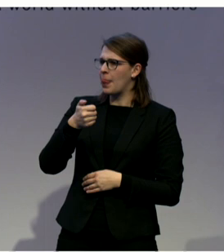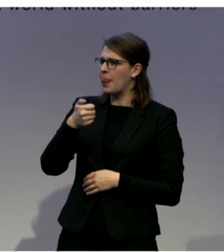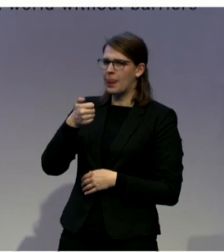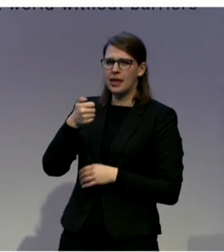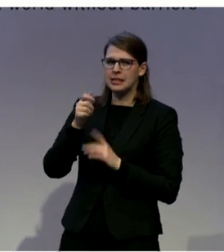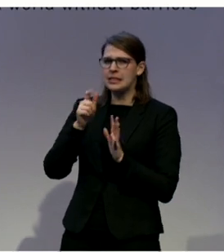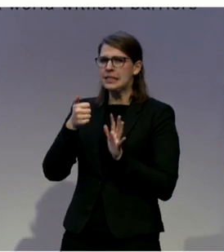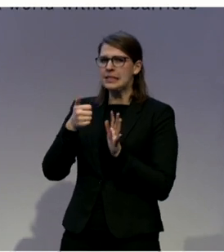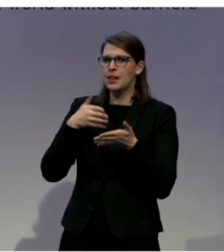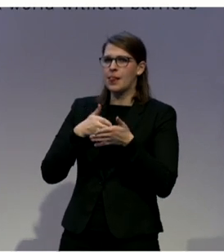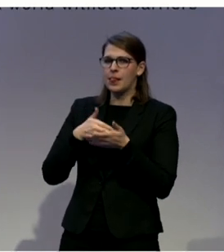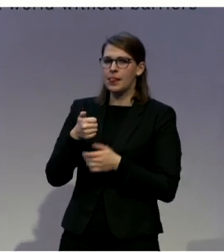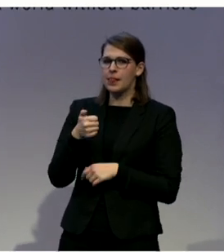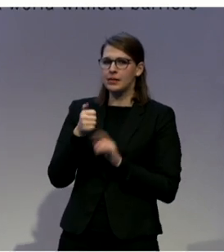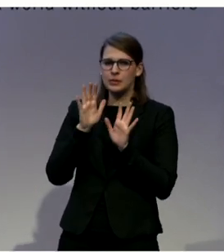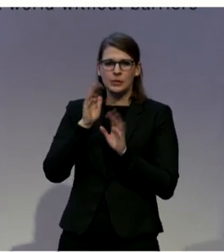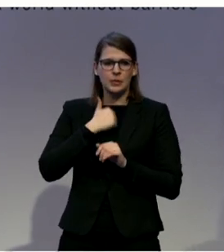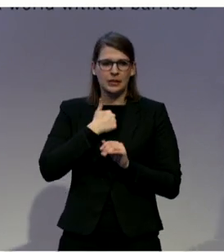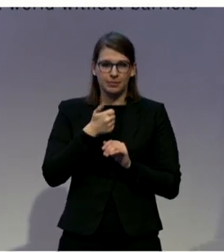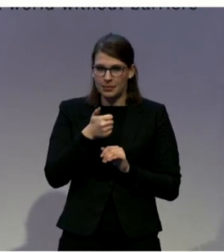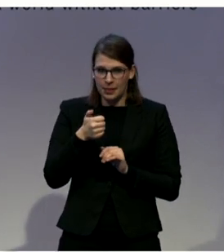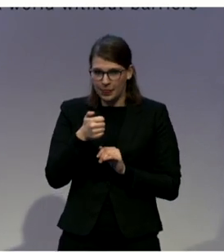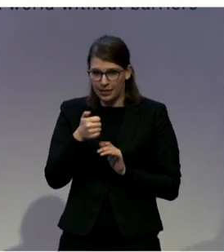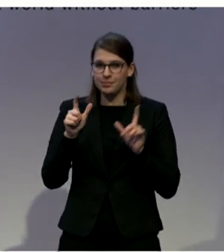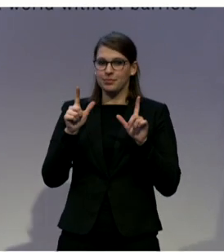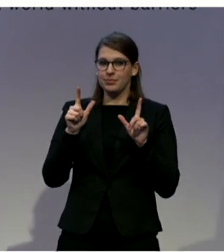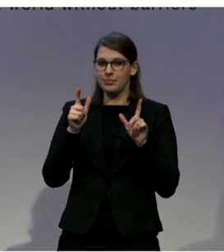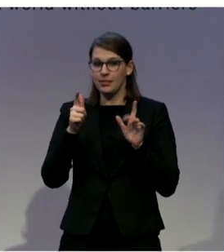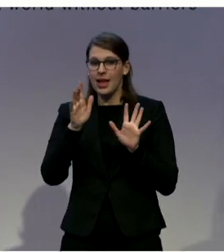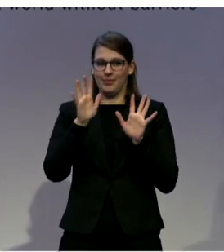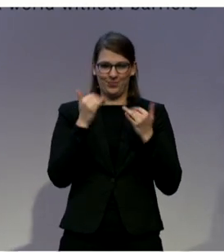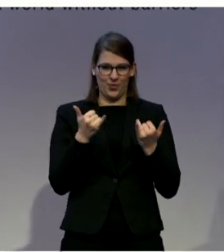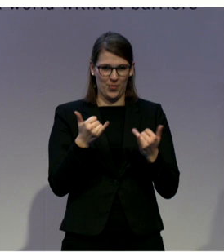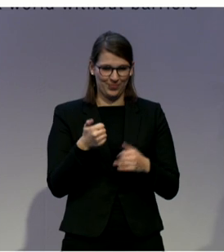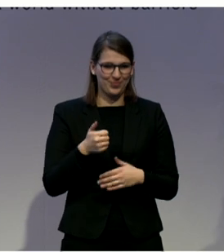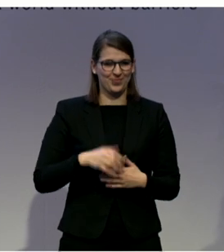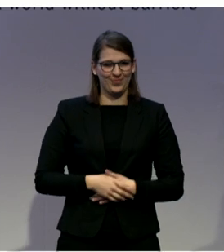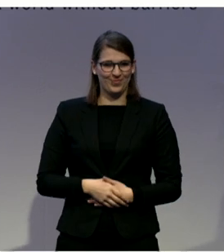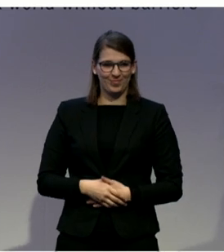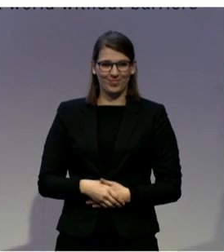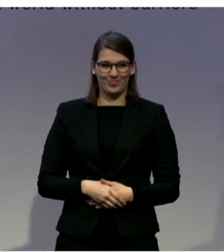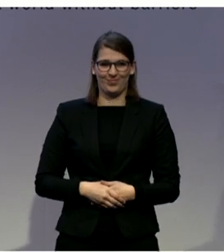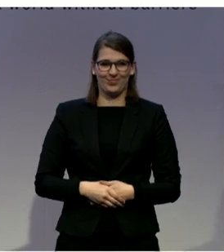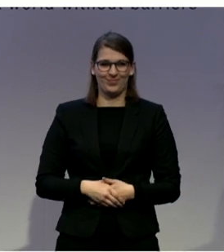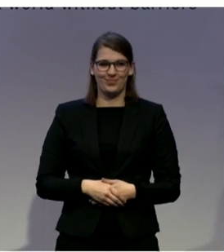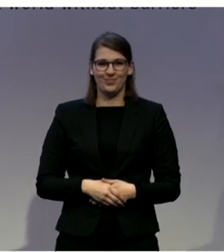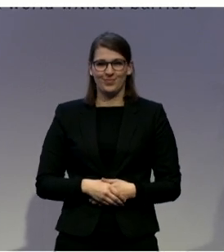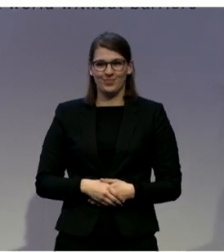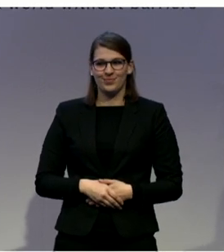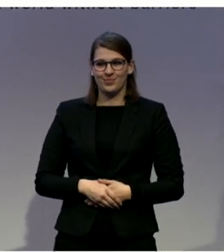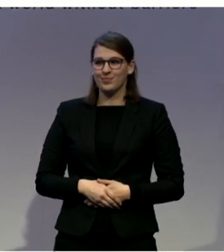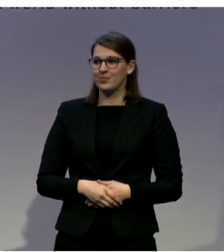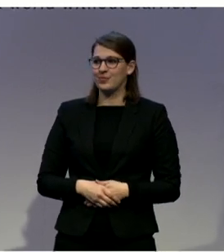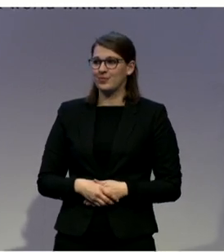the slides seem to have got a bit. Oh, there we go. So, modelling mainly through pilots,